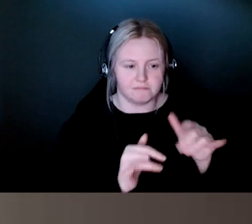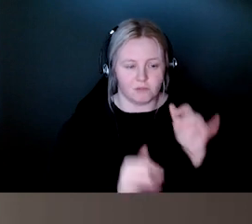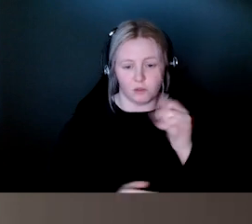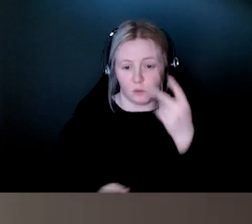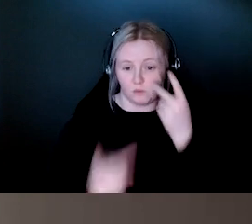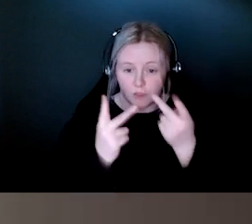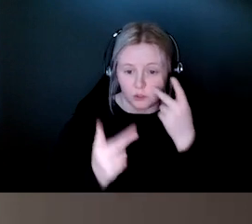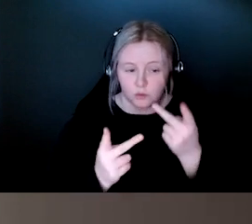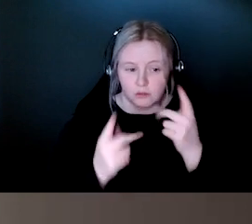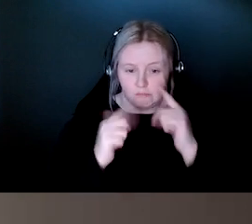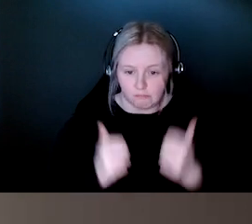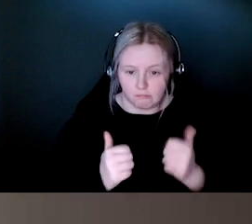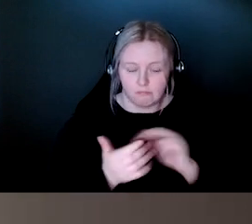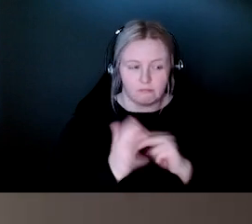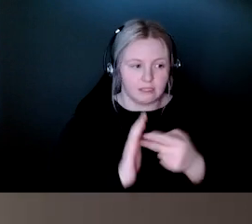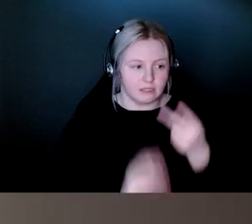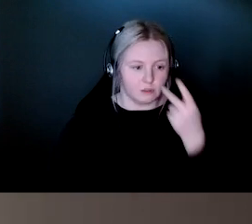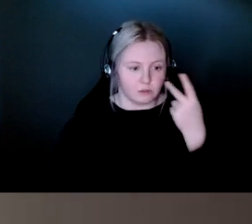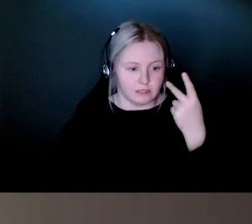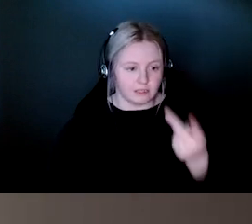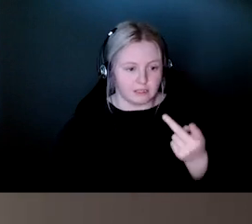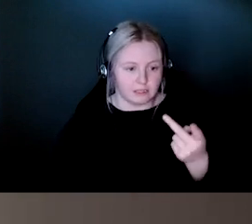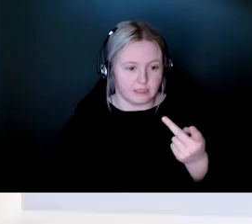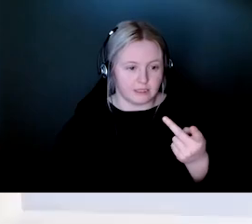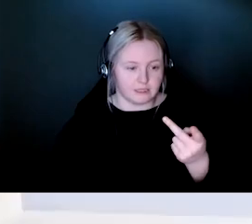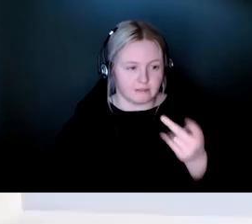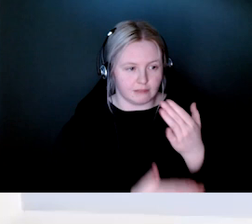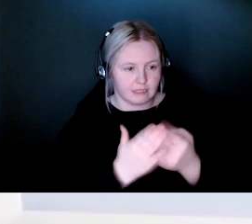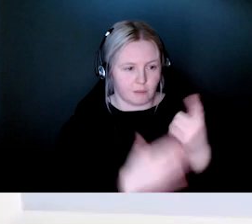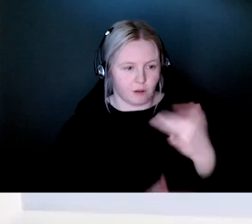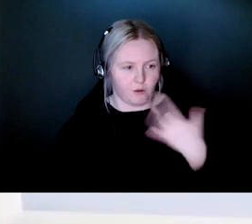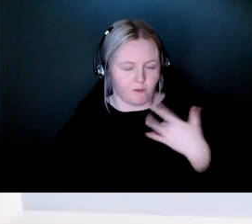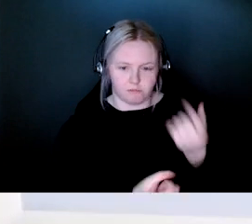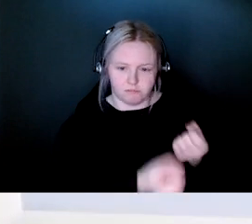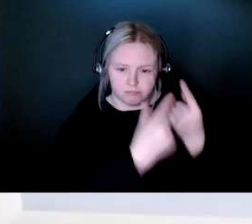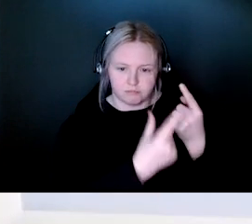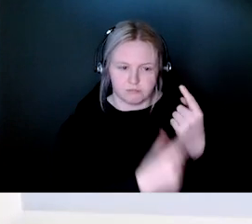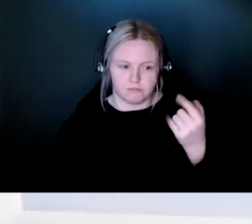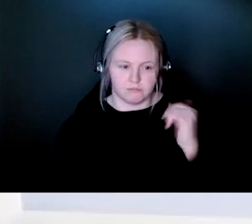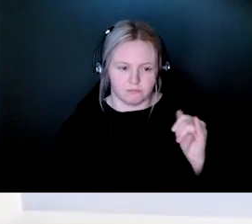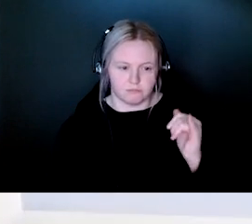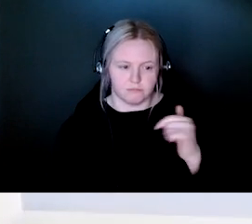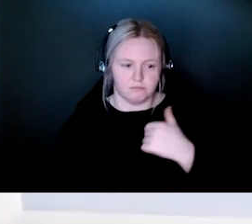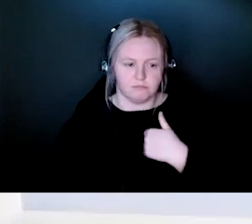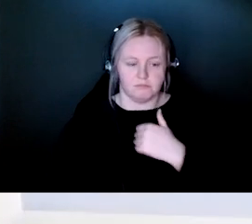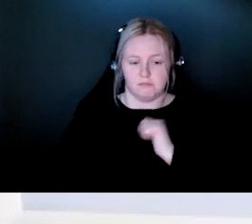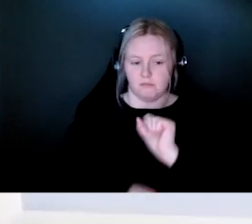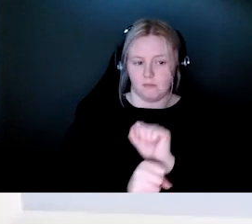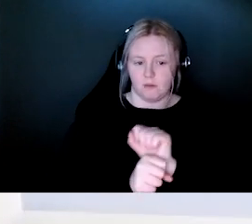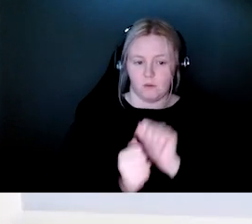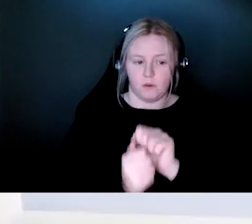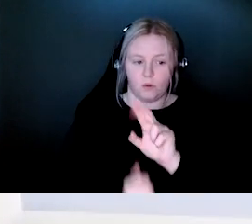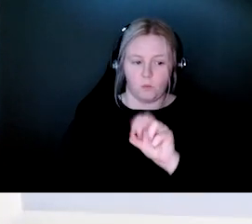well. It's nice to see someone who really has felt what I felt. So getting to know Robin over the past six months has made me a lot more